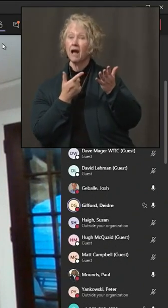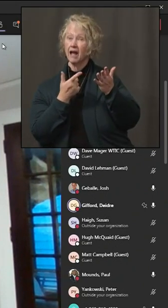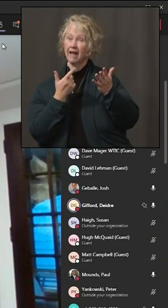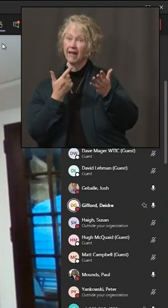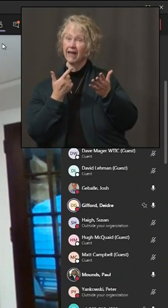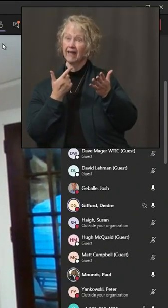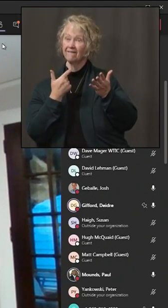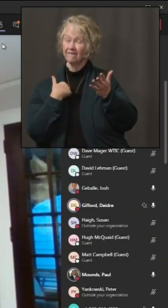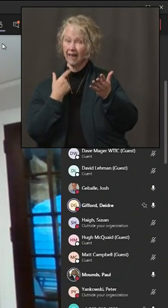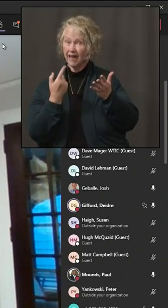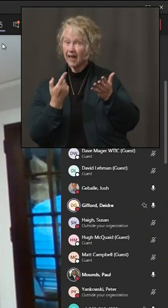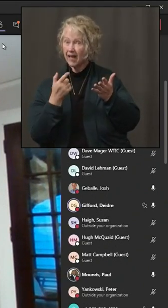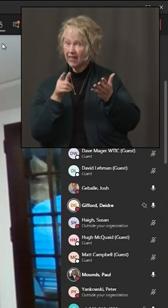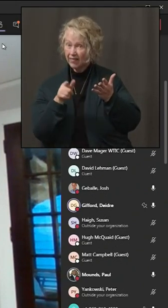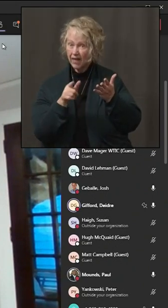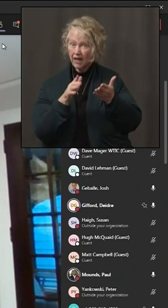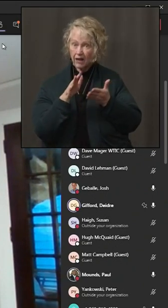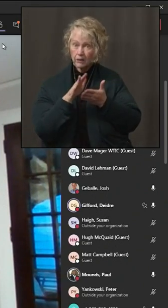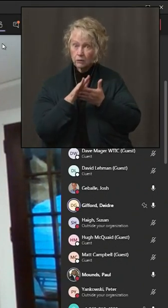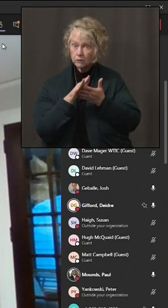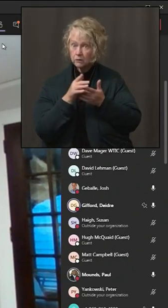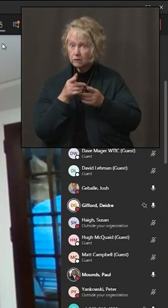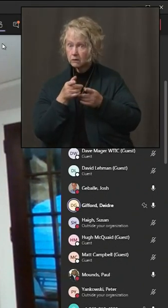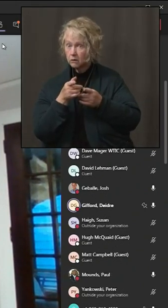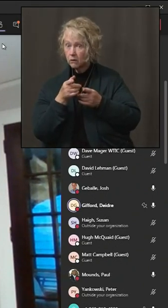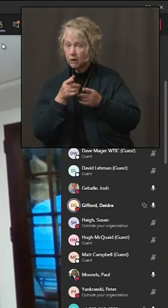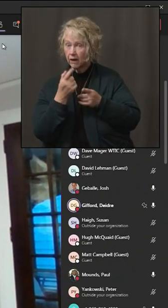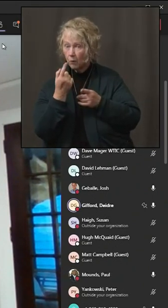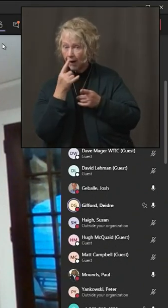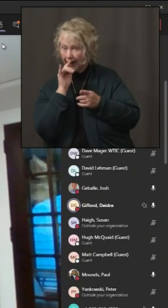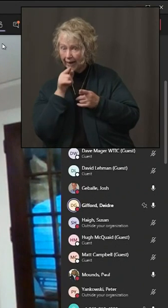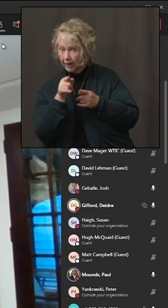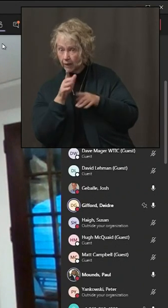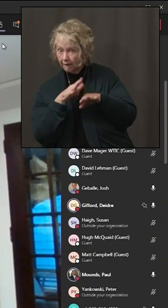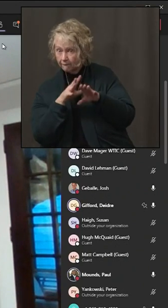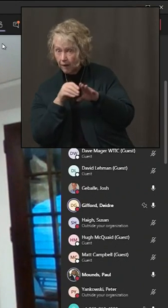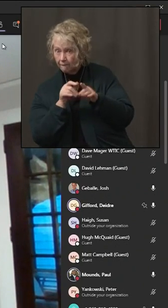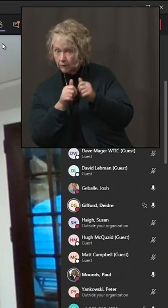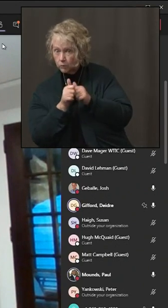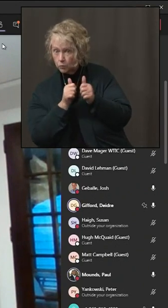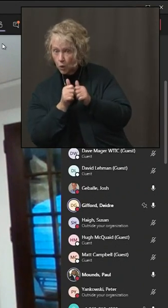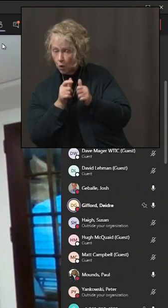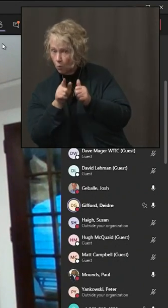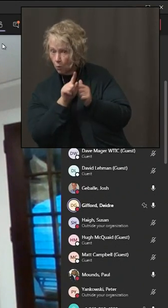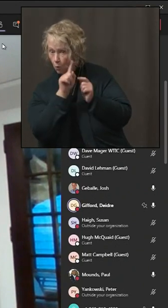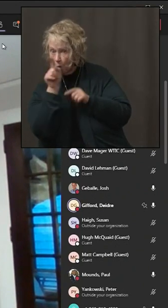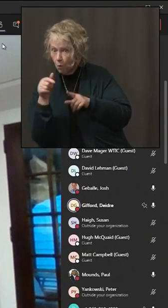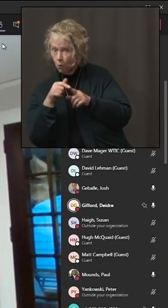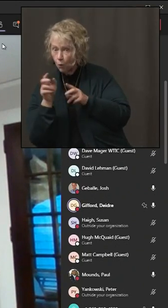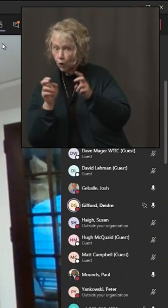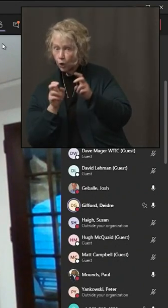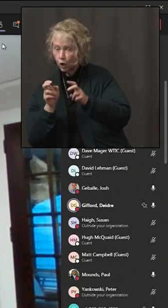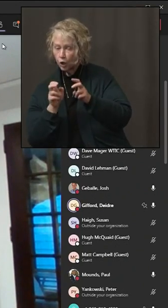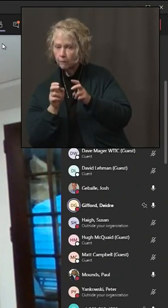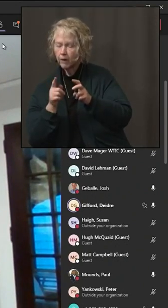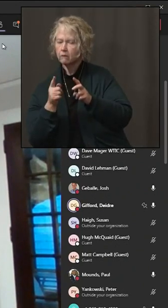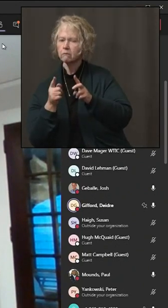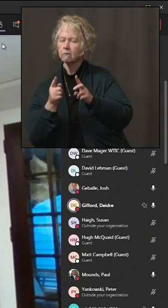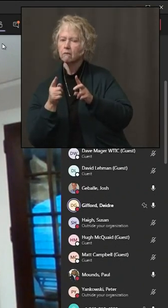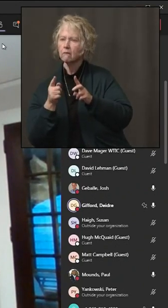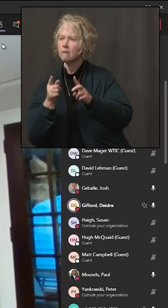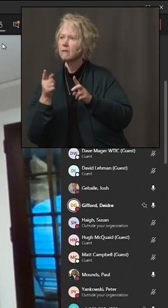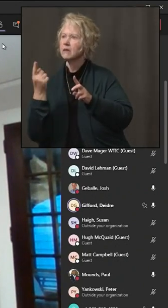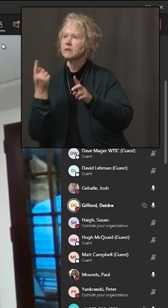particularly a school kid that's on a team, and if they've been at a tournament exposed to COVID,